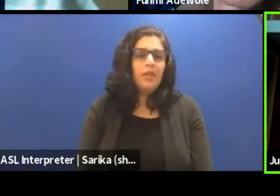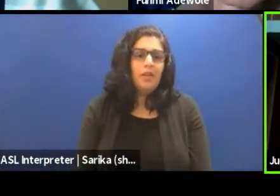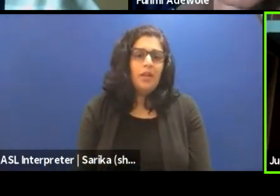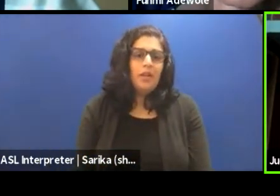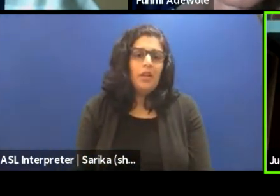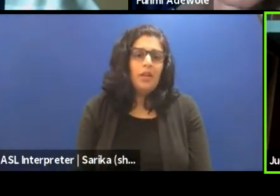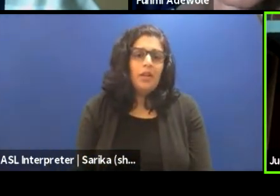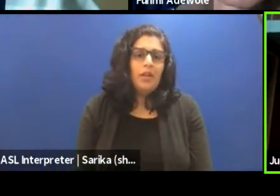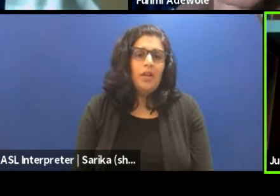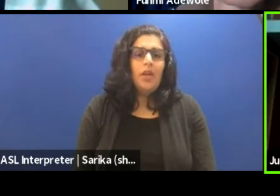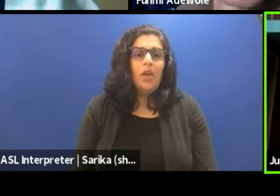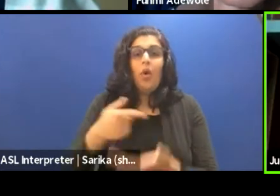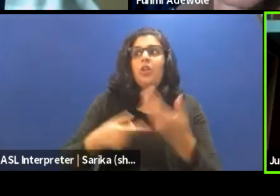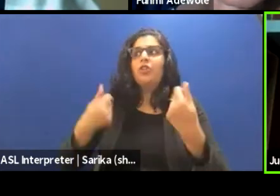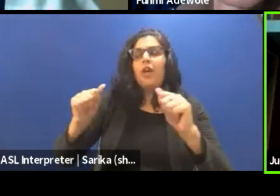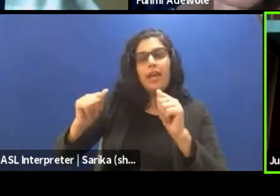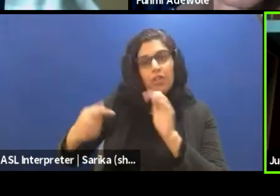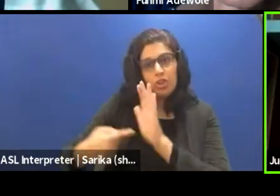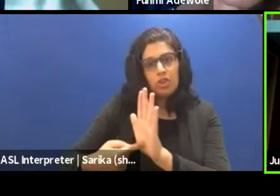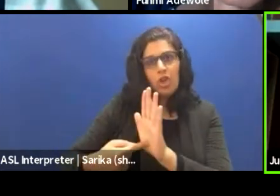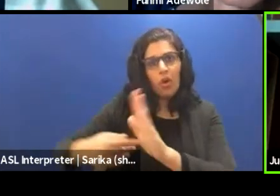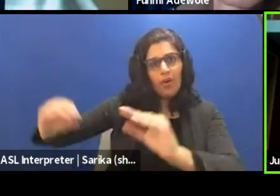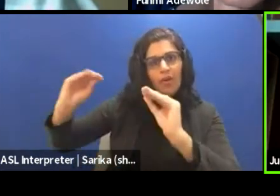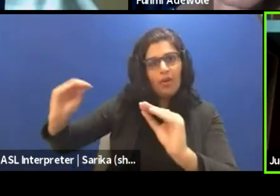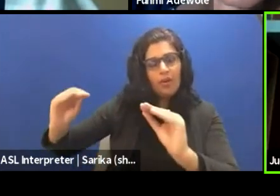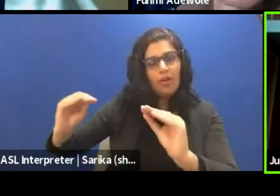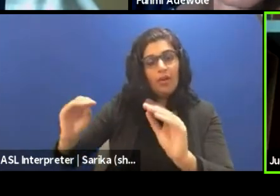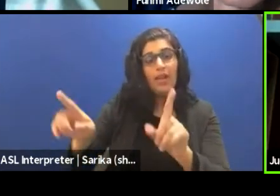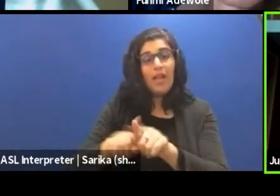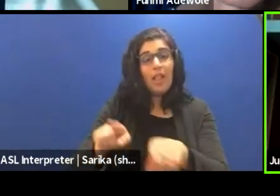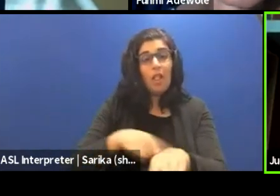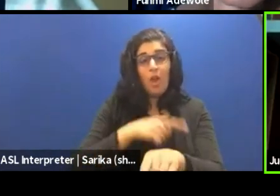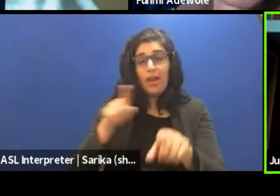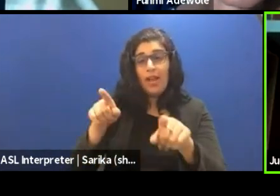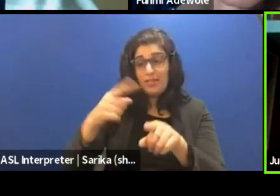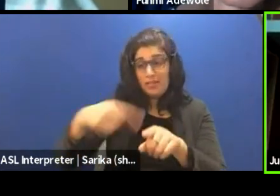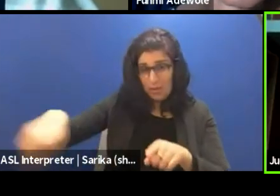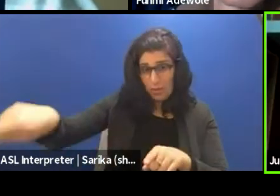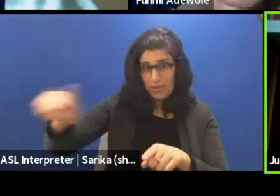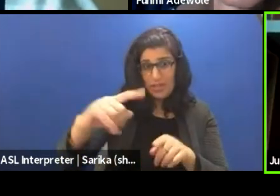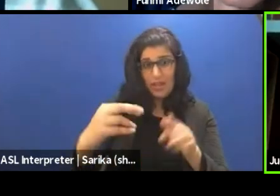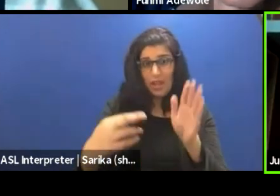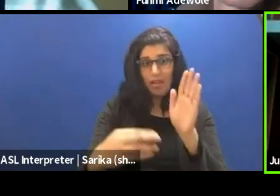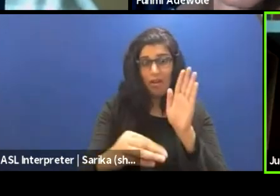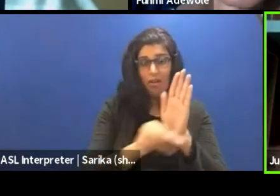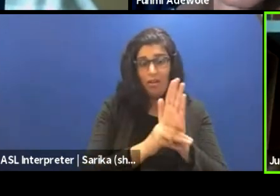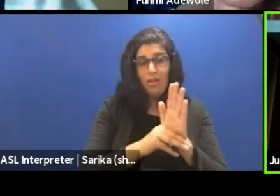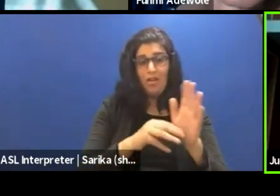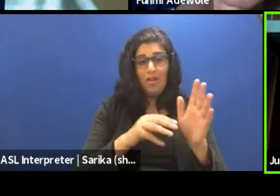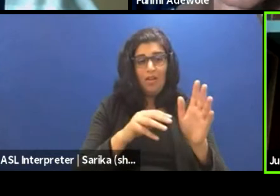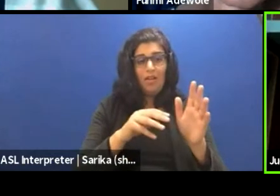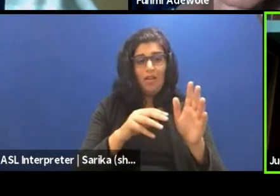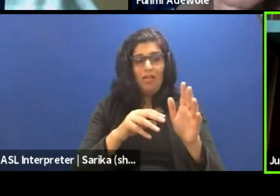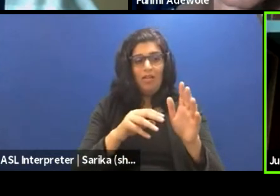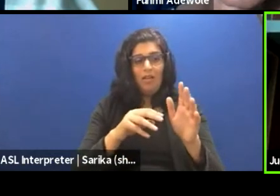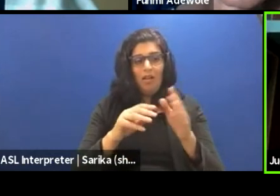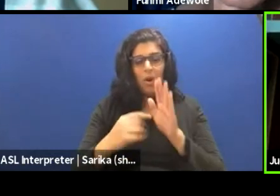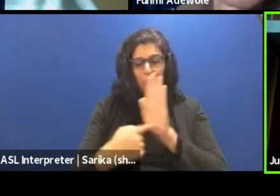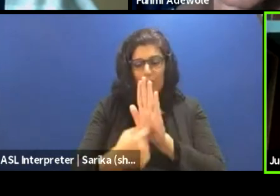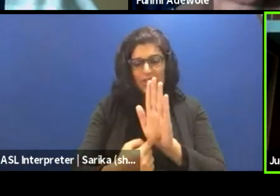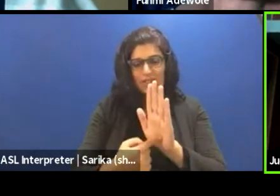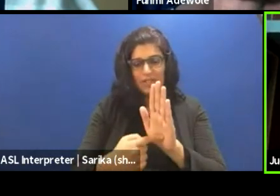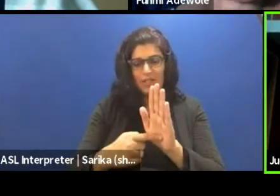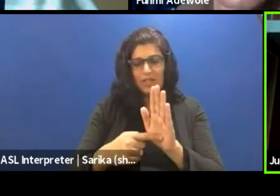that which you are trying to show. As long as those things have been modeled or presented around universal themes that are